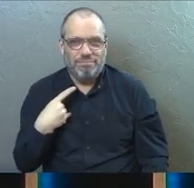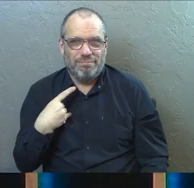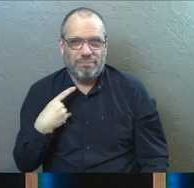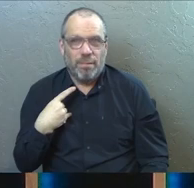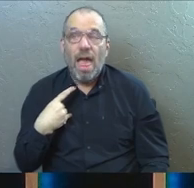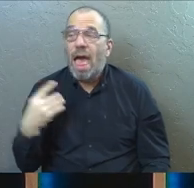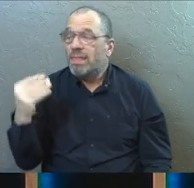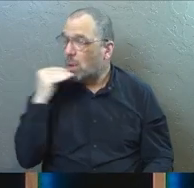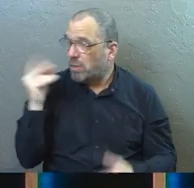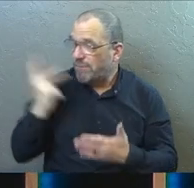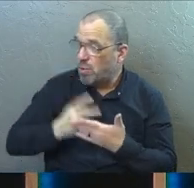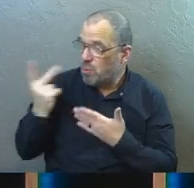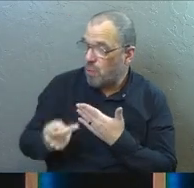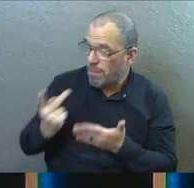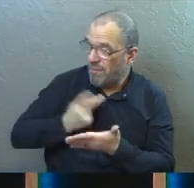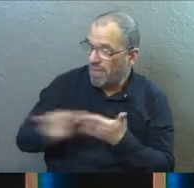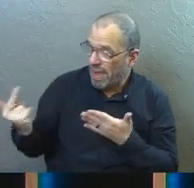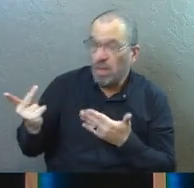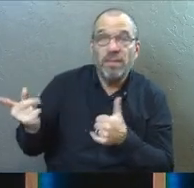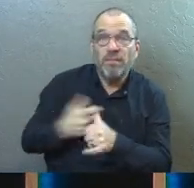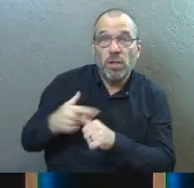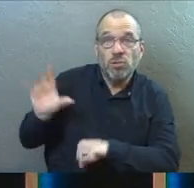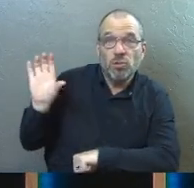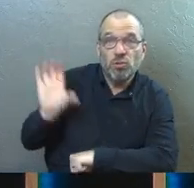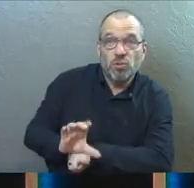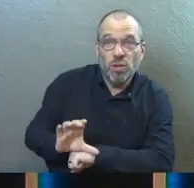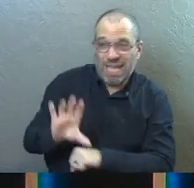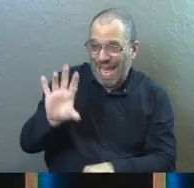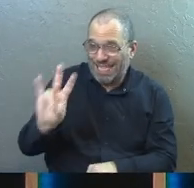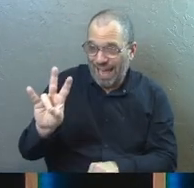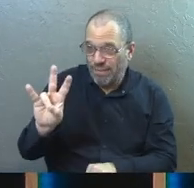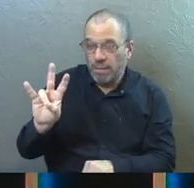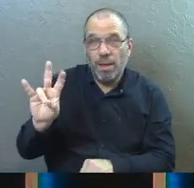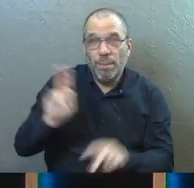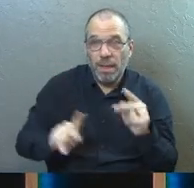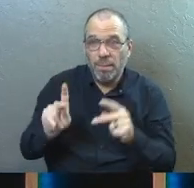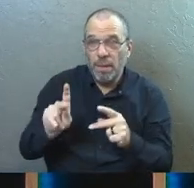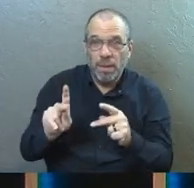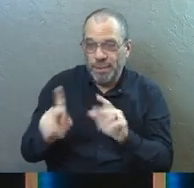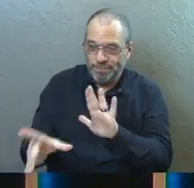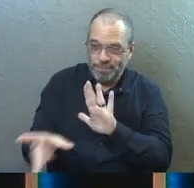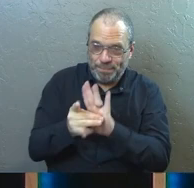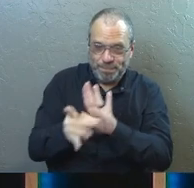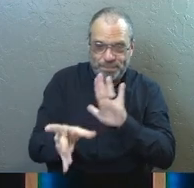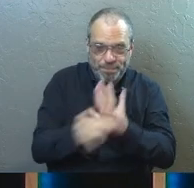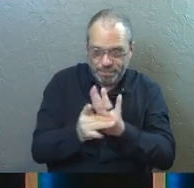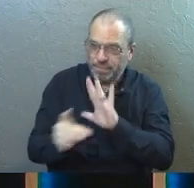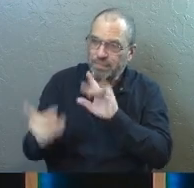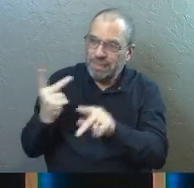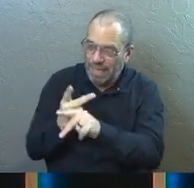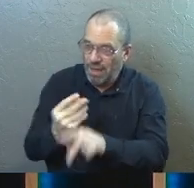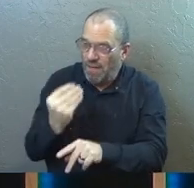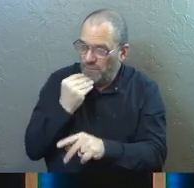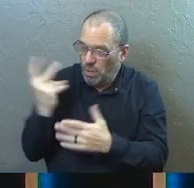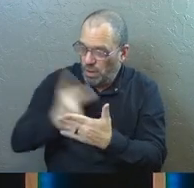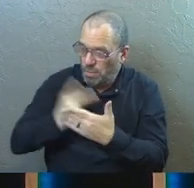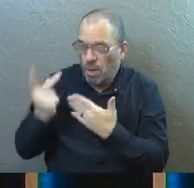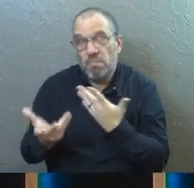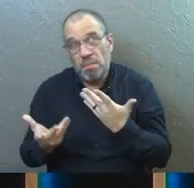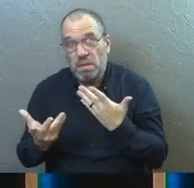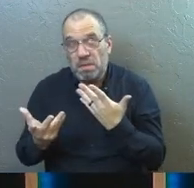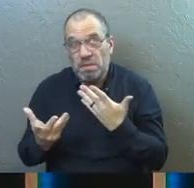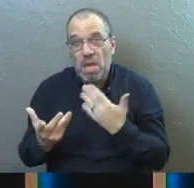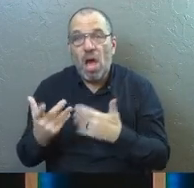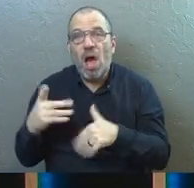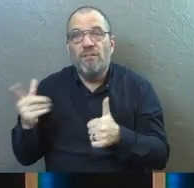There was a food program that wasn't working in the early church. And seven people were determined to go and fix that food program. Probably